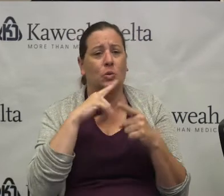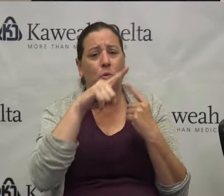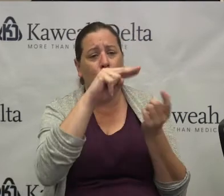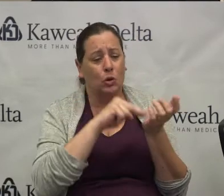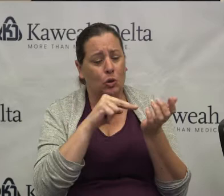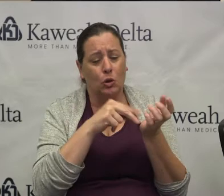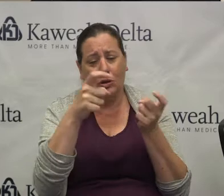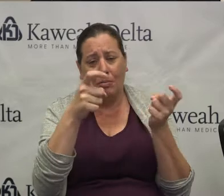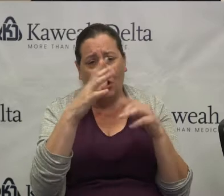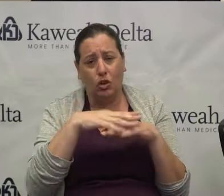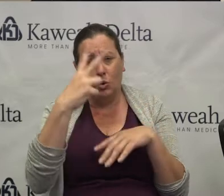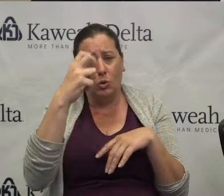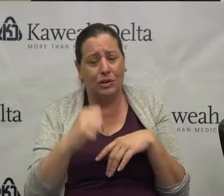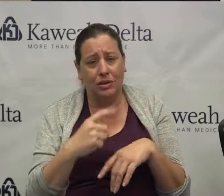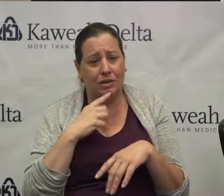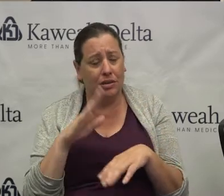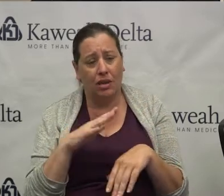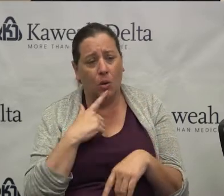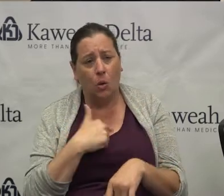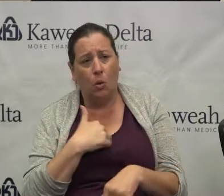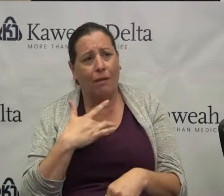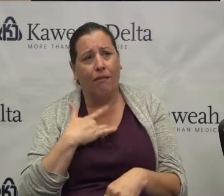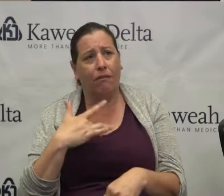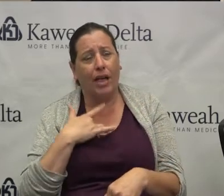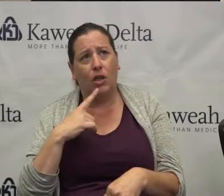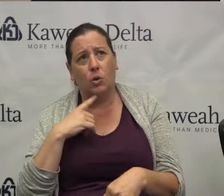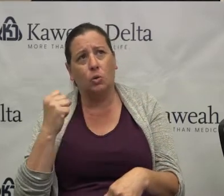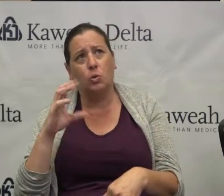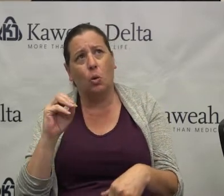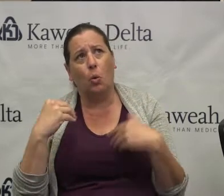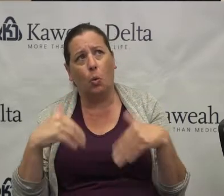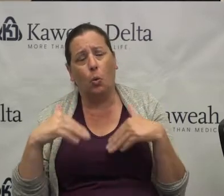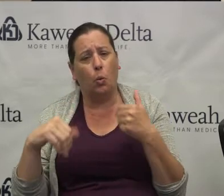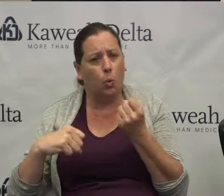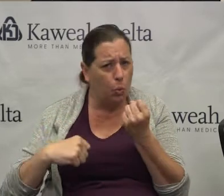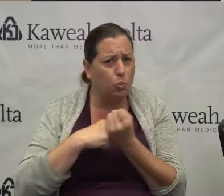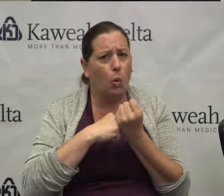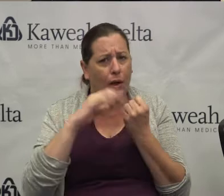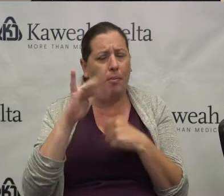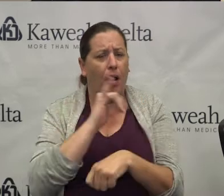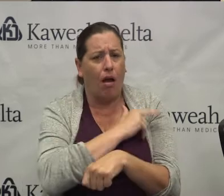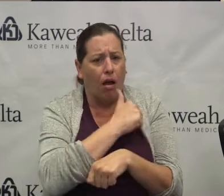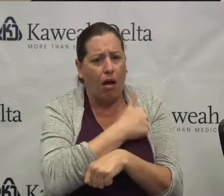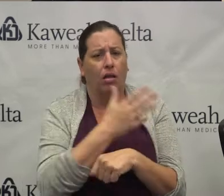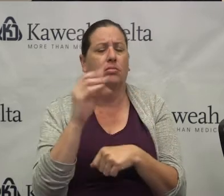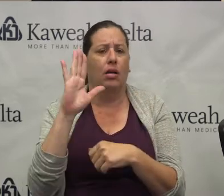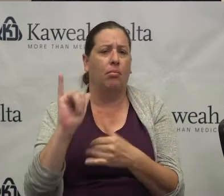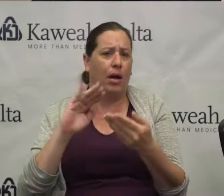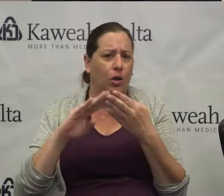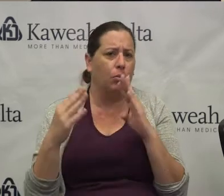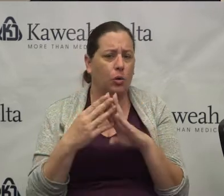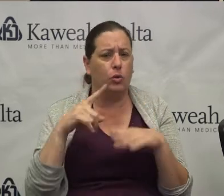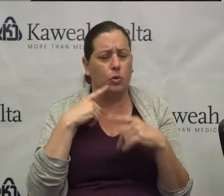manager on 2 South, and she says, Gary, we feel just so incredibly supported, you know, by the hospital and by the community.